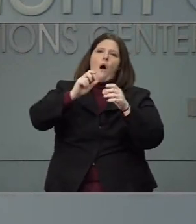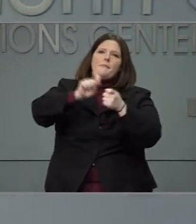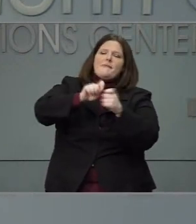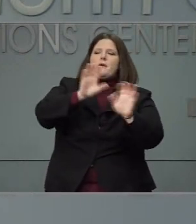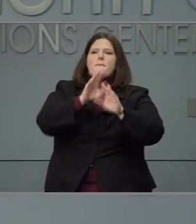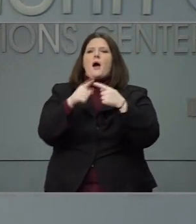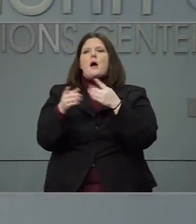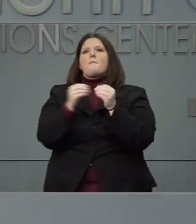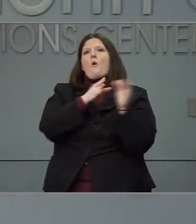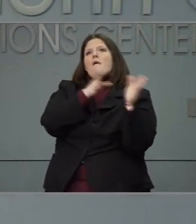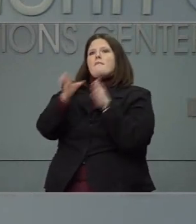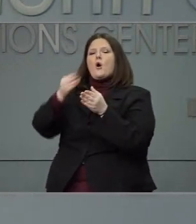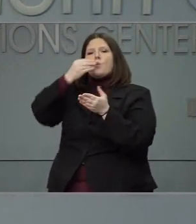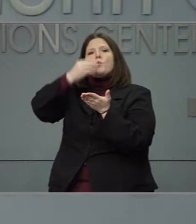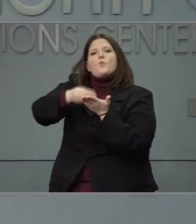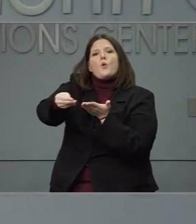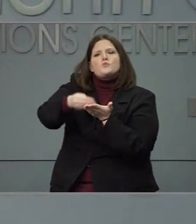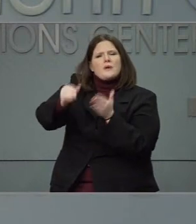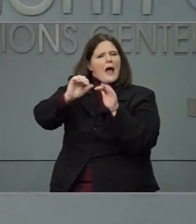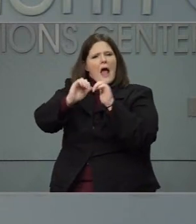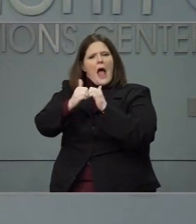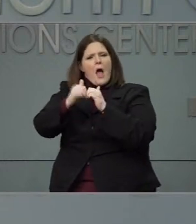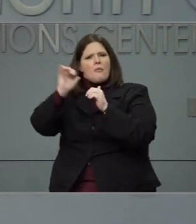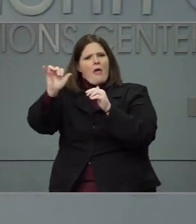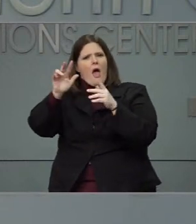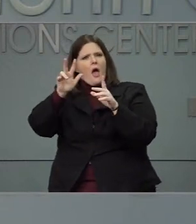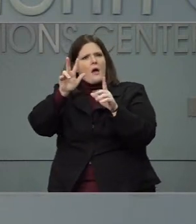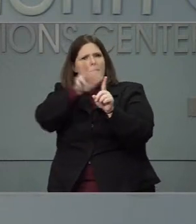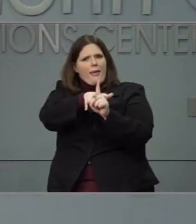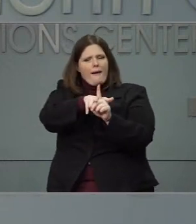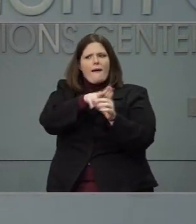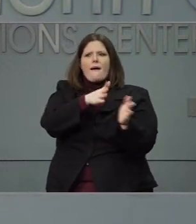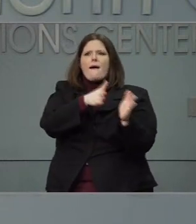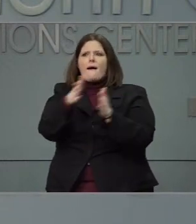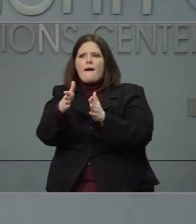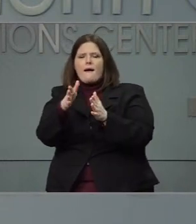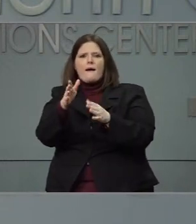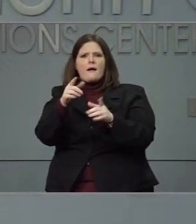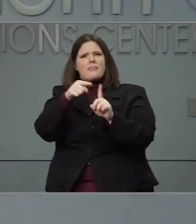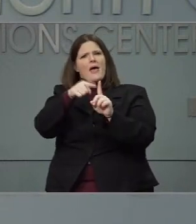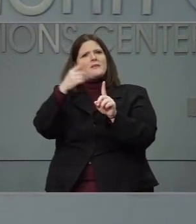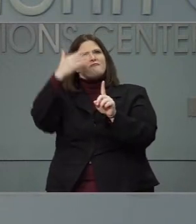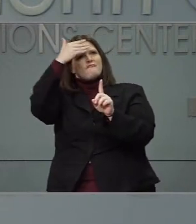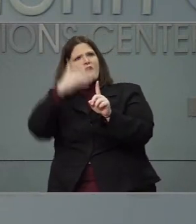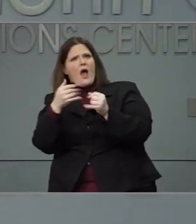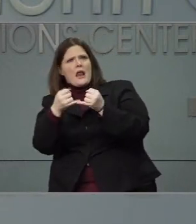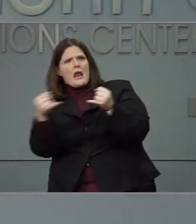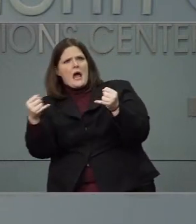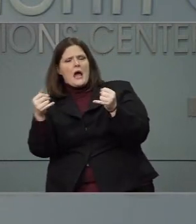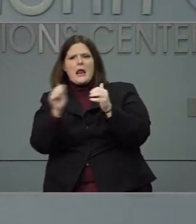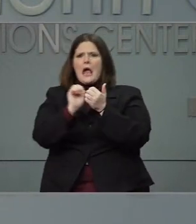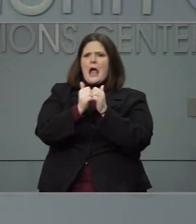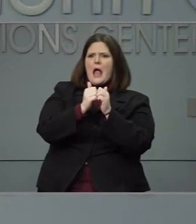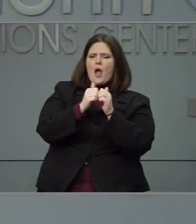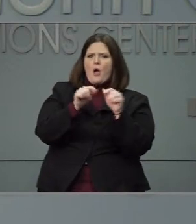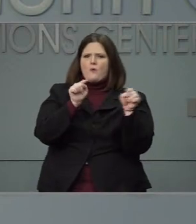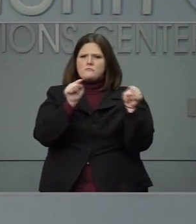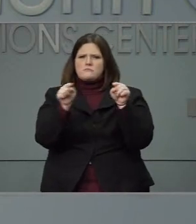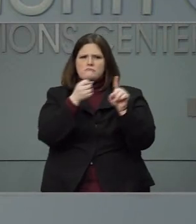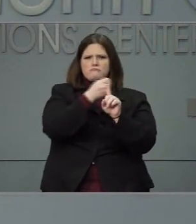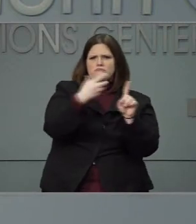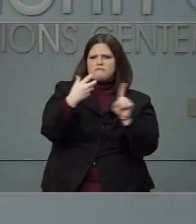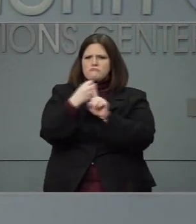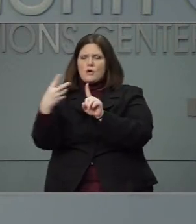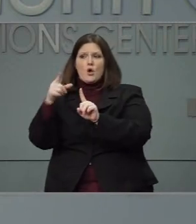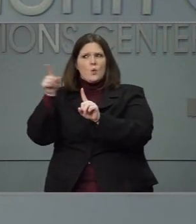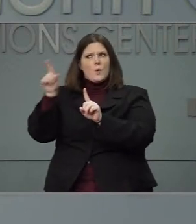stores, how that how grocery store will be defined, how a worker and a grocery store who's considered frontline will be defined. Are those decisions that you anticipate will be made by